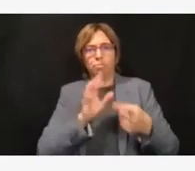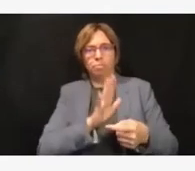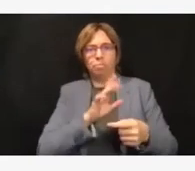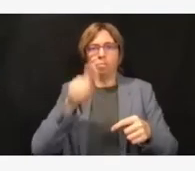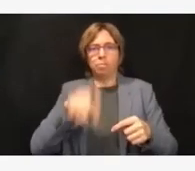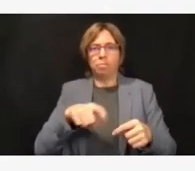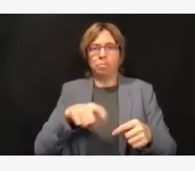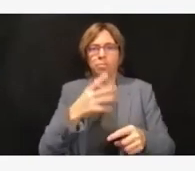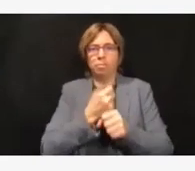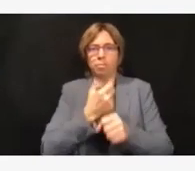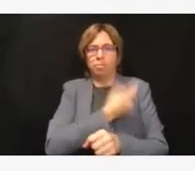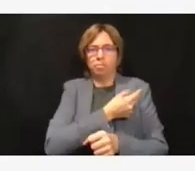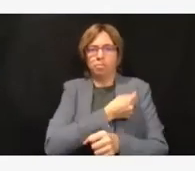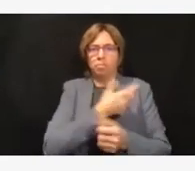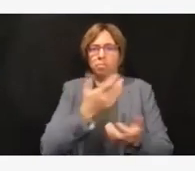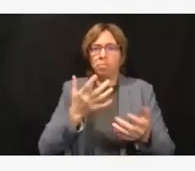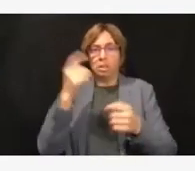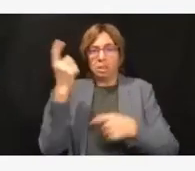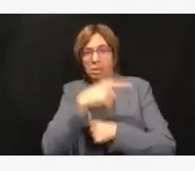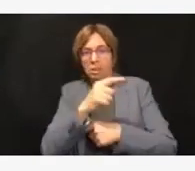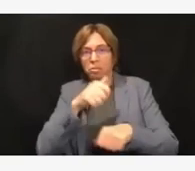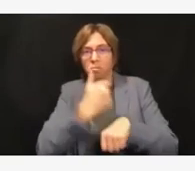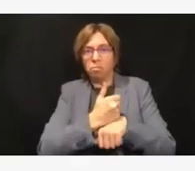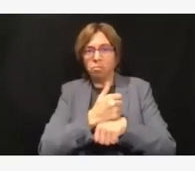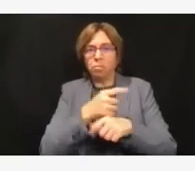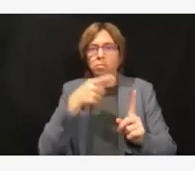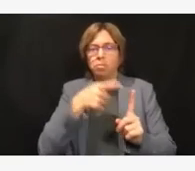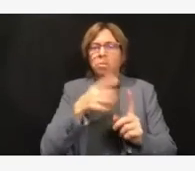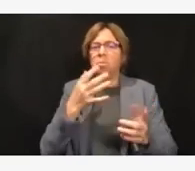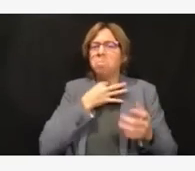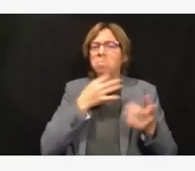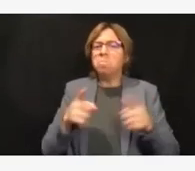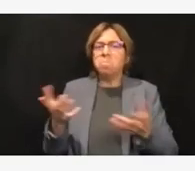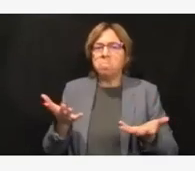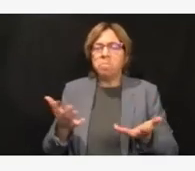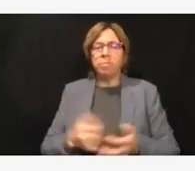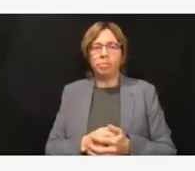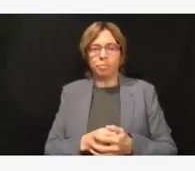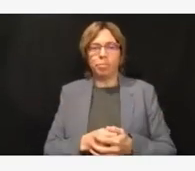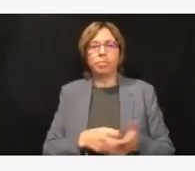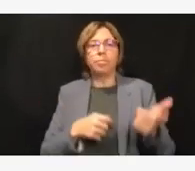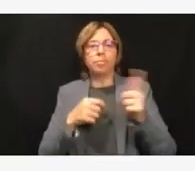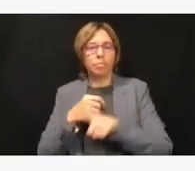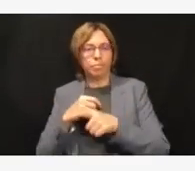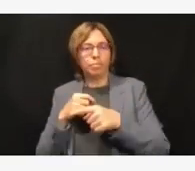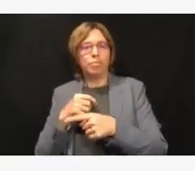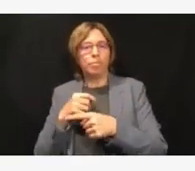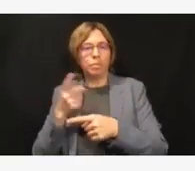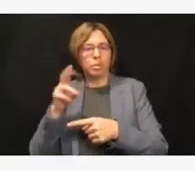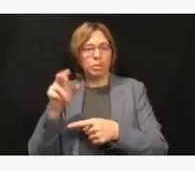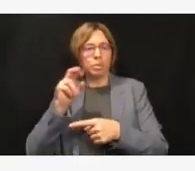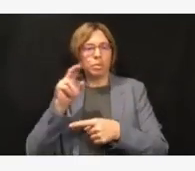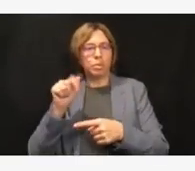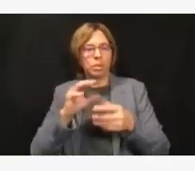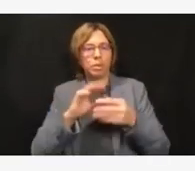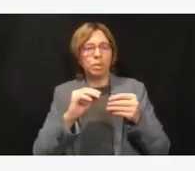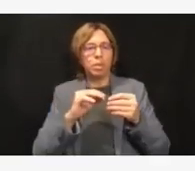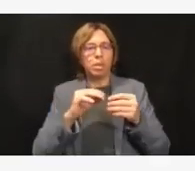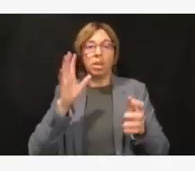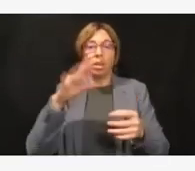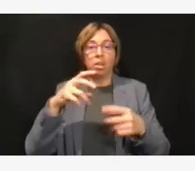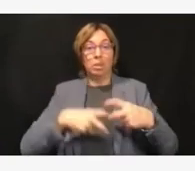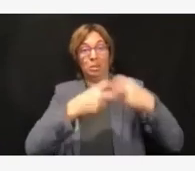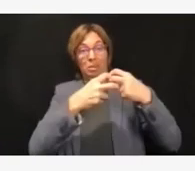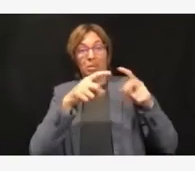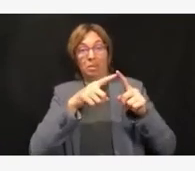moving out of crisis, we will begin implementing both our influenza vaccine